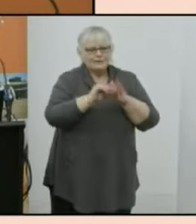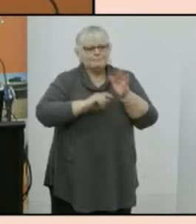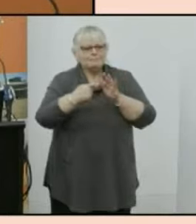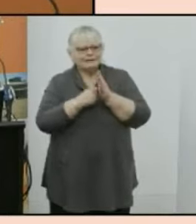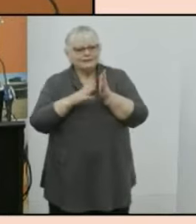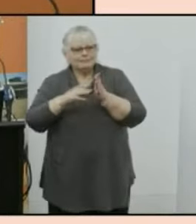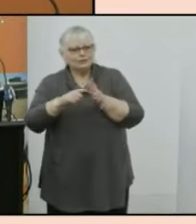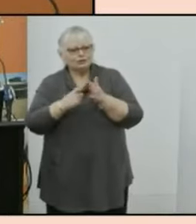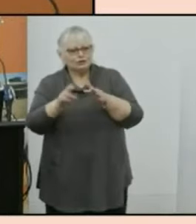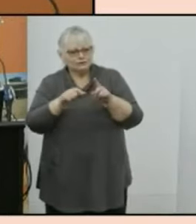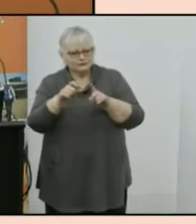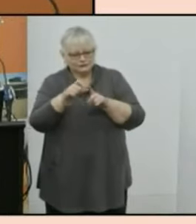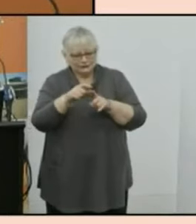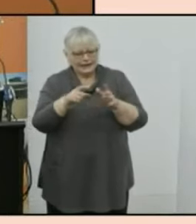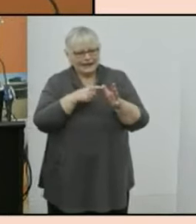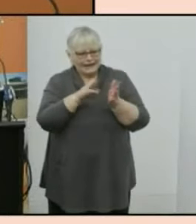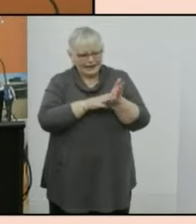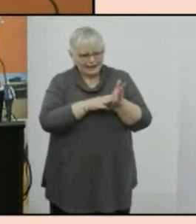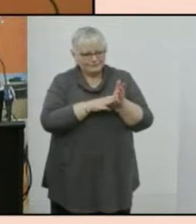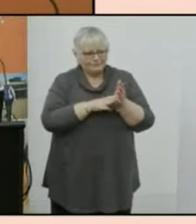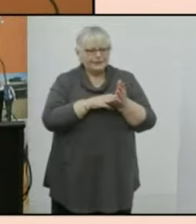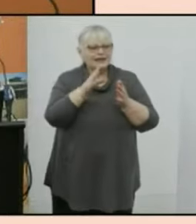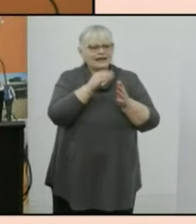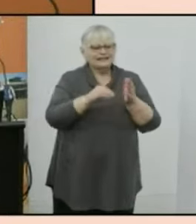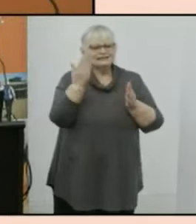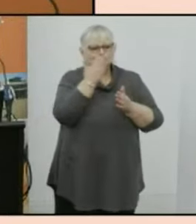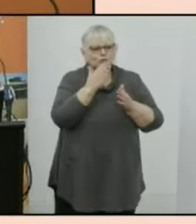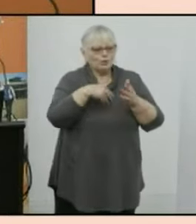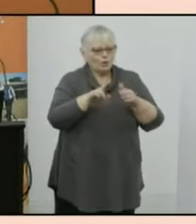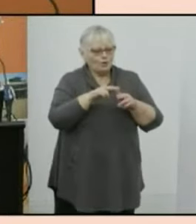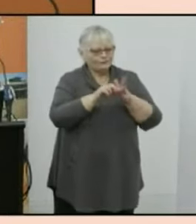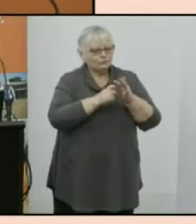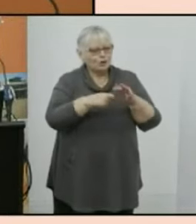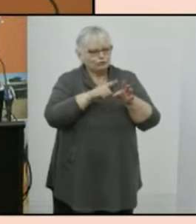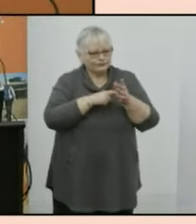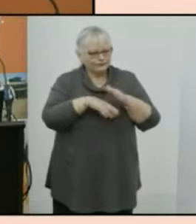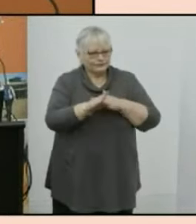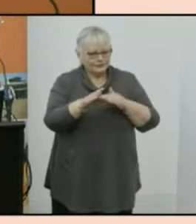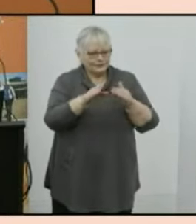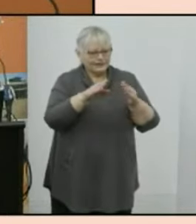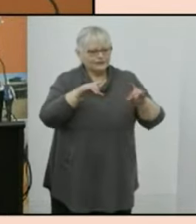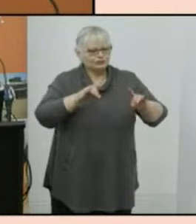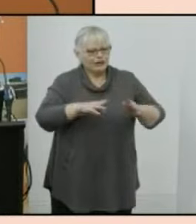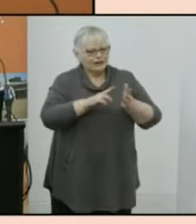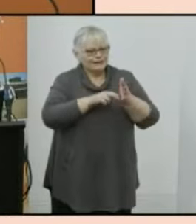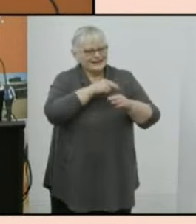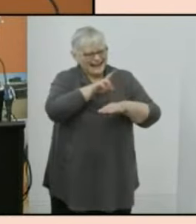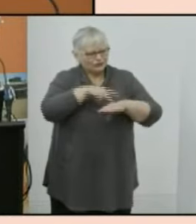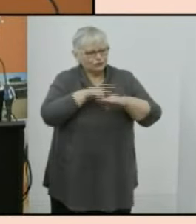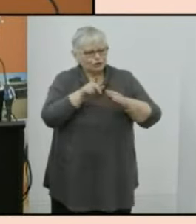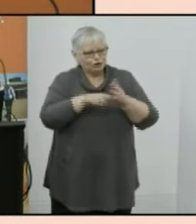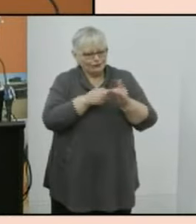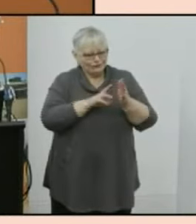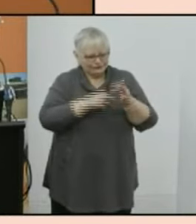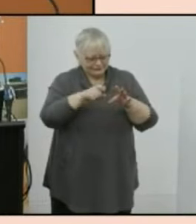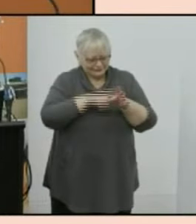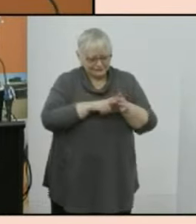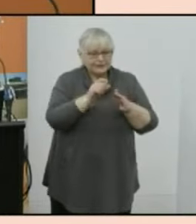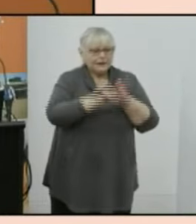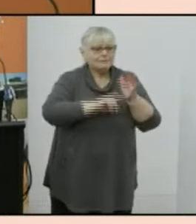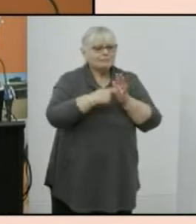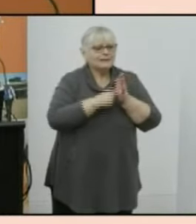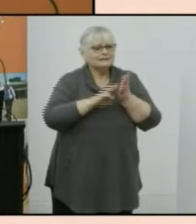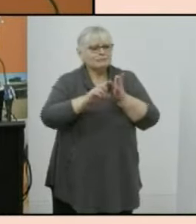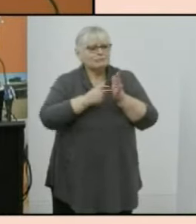mcdonald am emeritus professor school of demography the australian national university mr peter morrison former